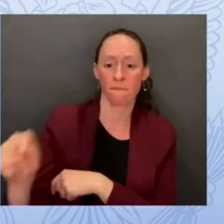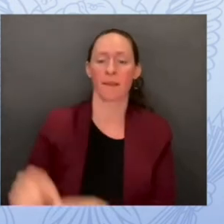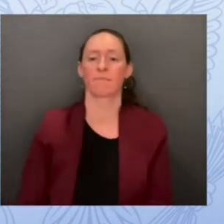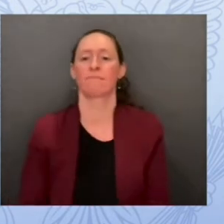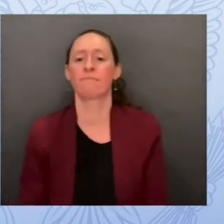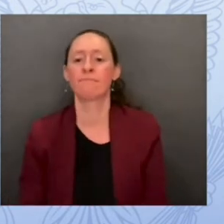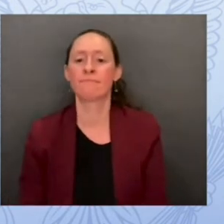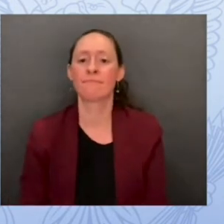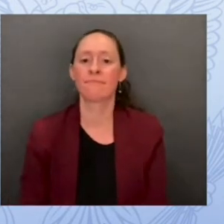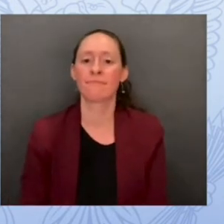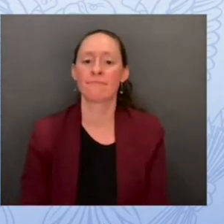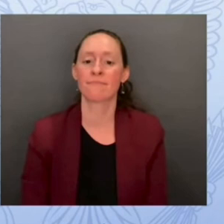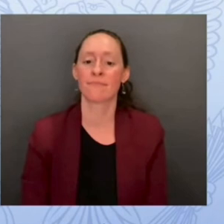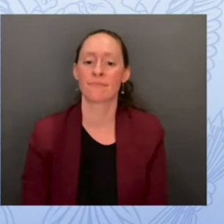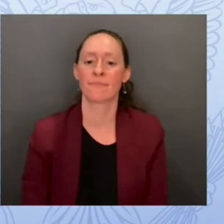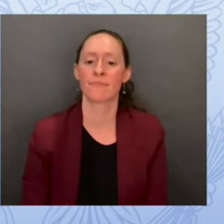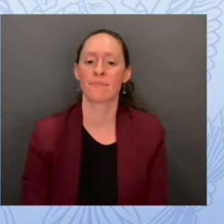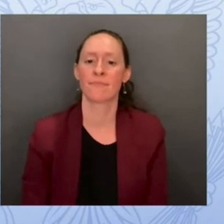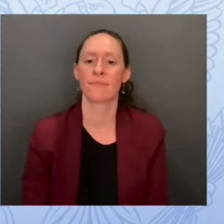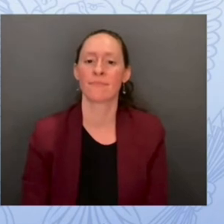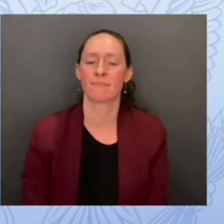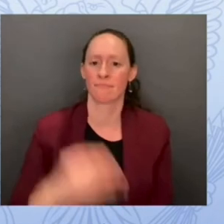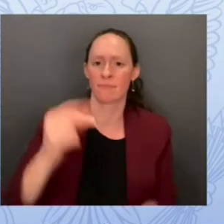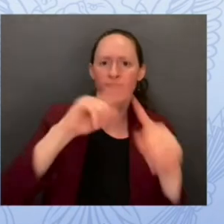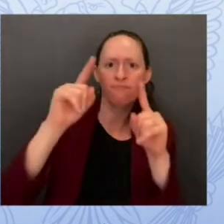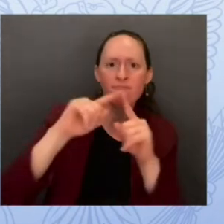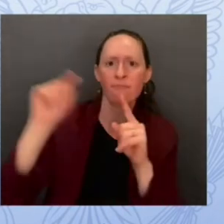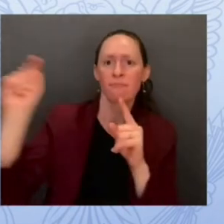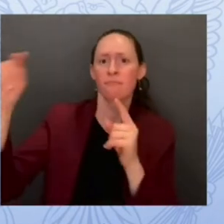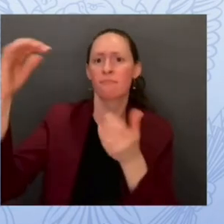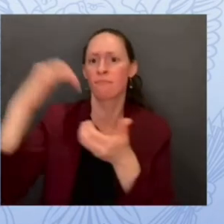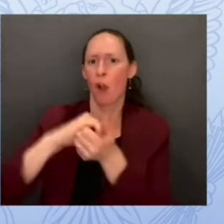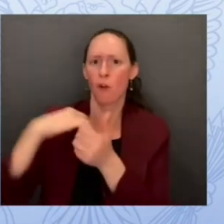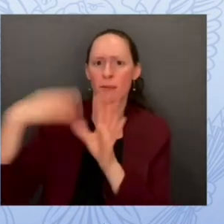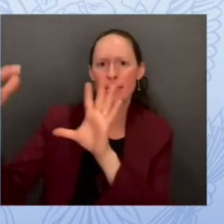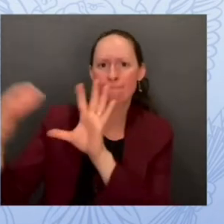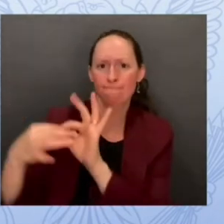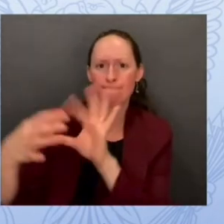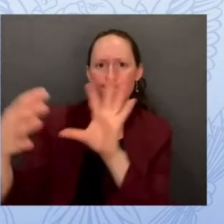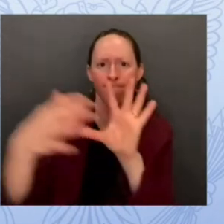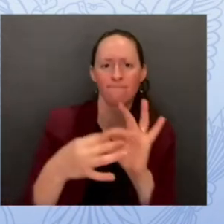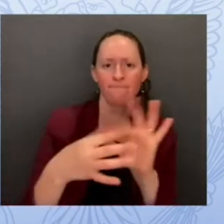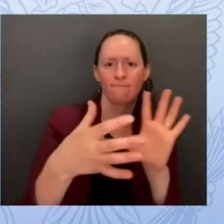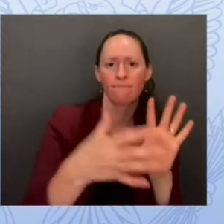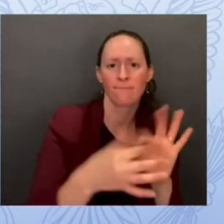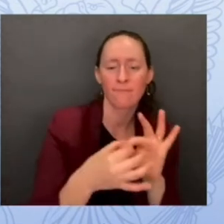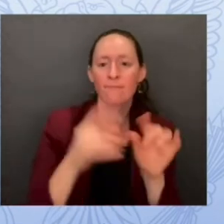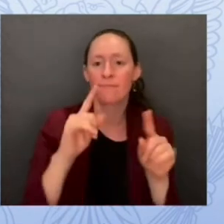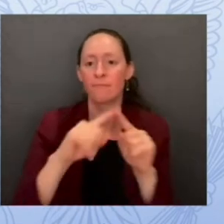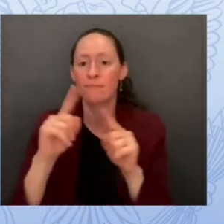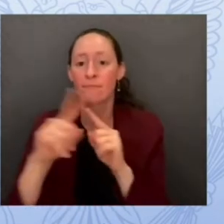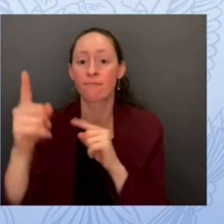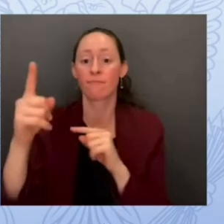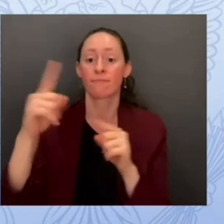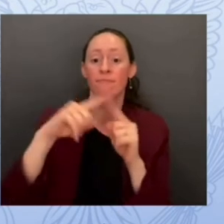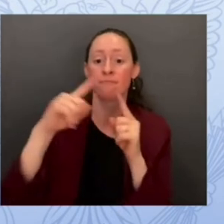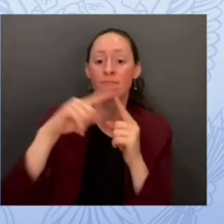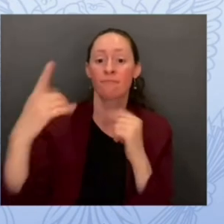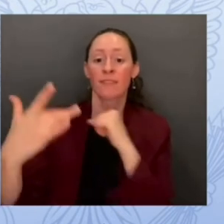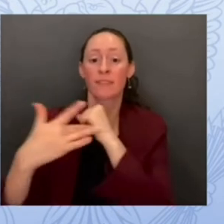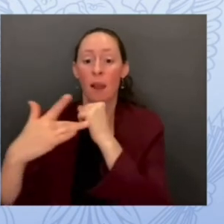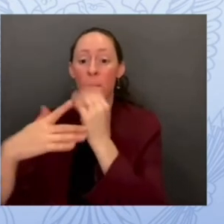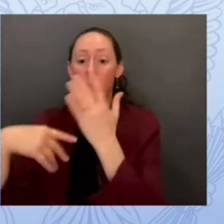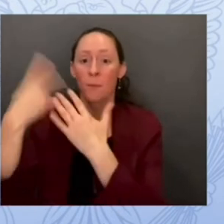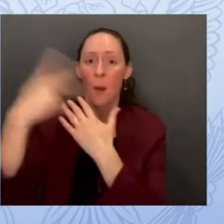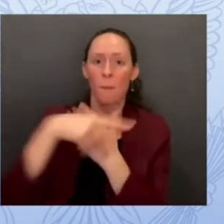partnering with industry consortiums like cosen and one net tech and what's important is in terms